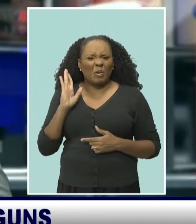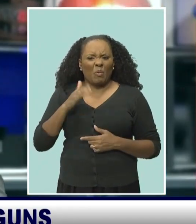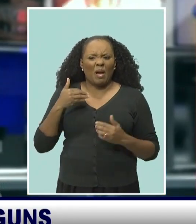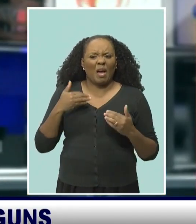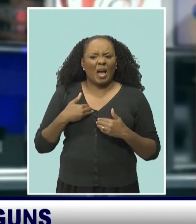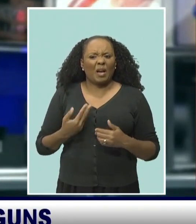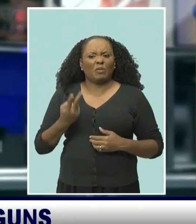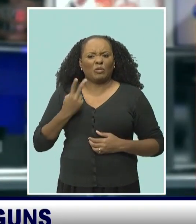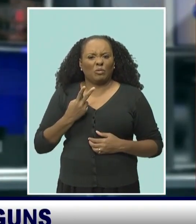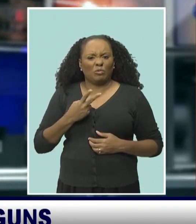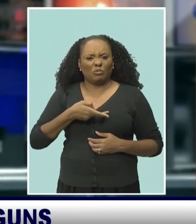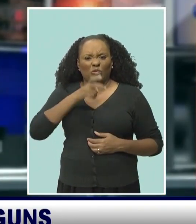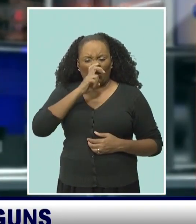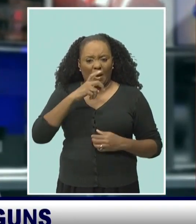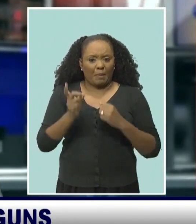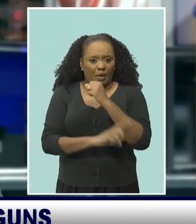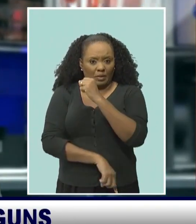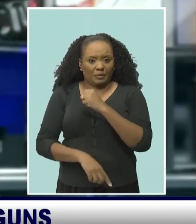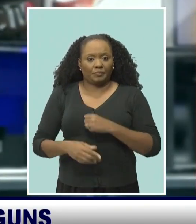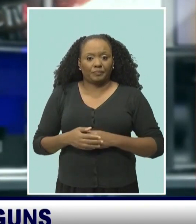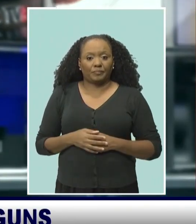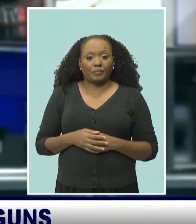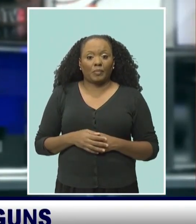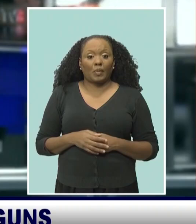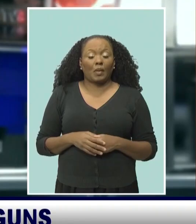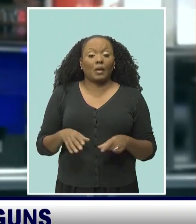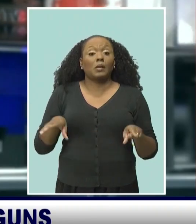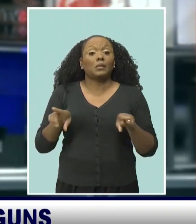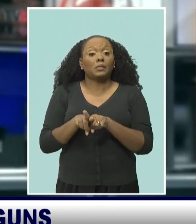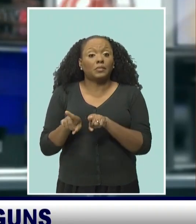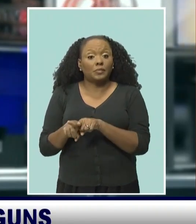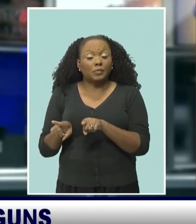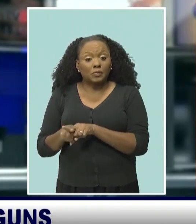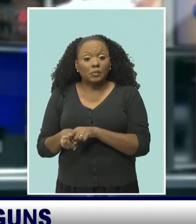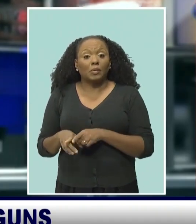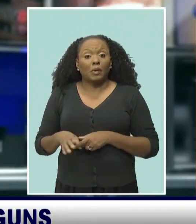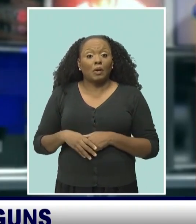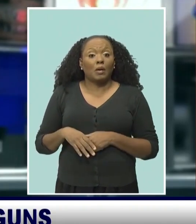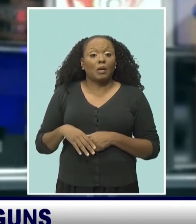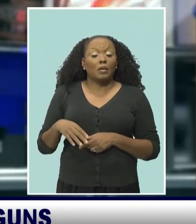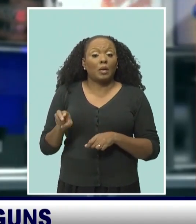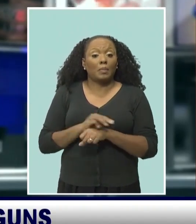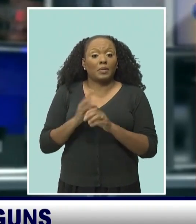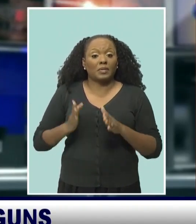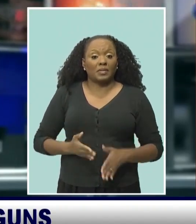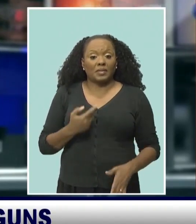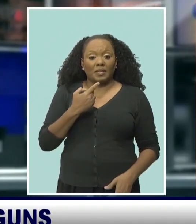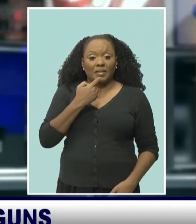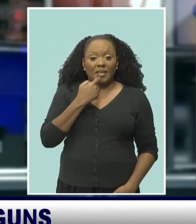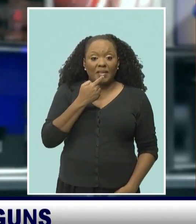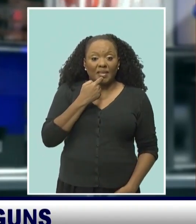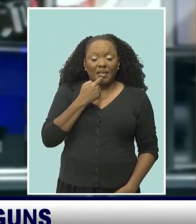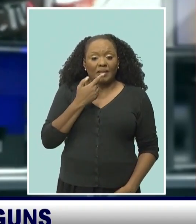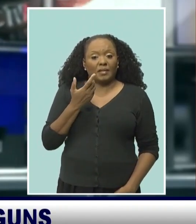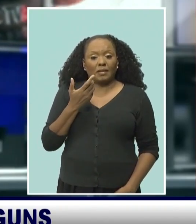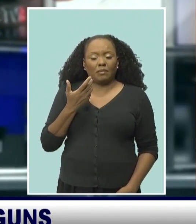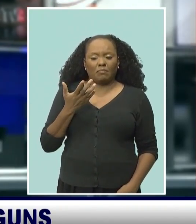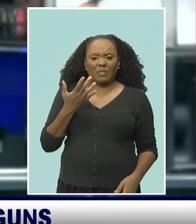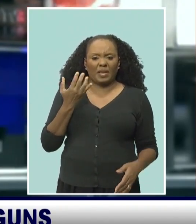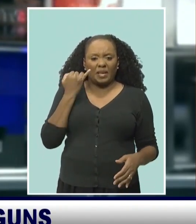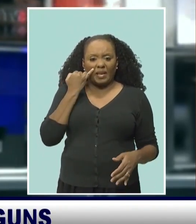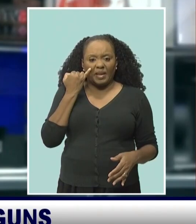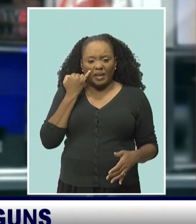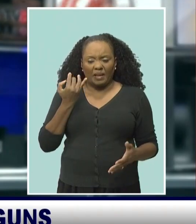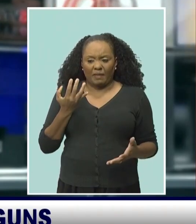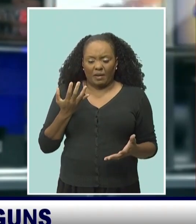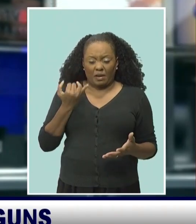amends the definition of imitation firearms. The Home Affairs Minister, Wilfred Abrams, explains the term now covers anything that appears to